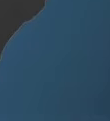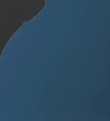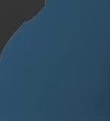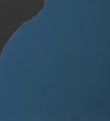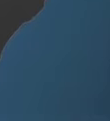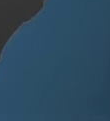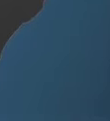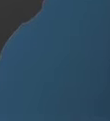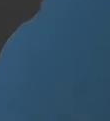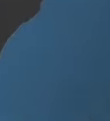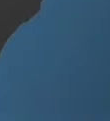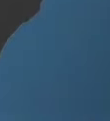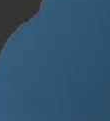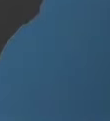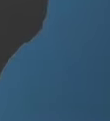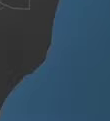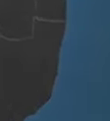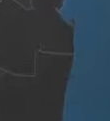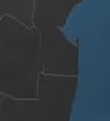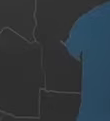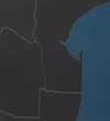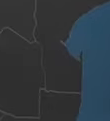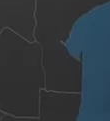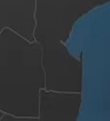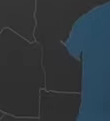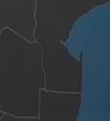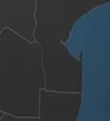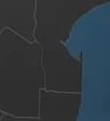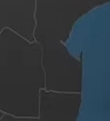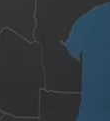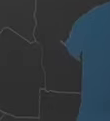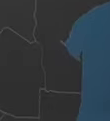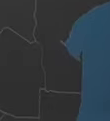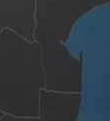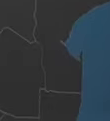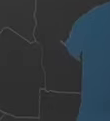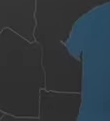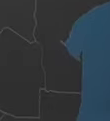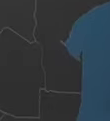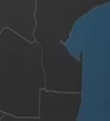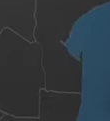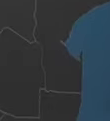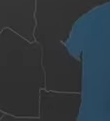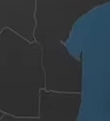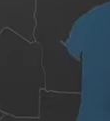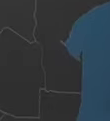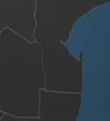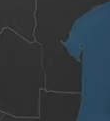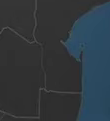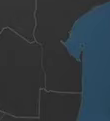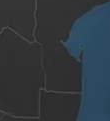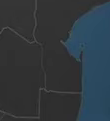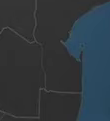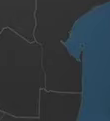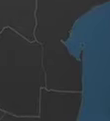For Bethlehem And Harry Smith Houtang should also see Thundery shows On Friday afternoon With warm to hot Afternoon